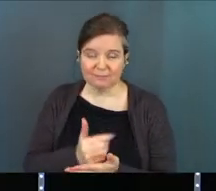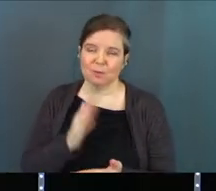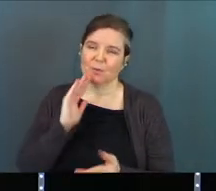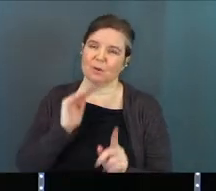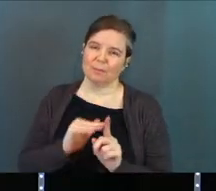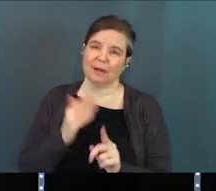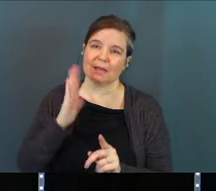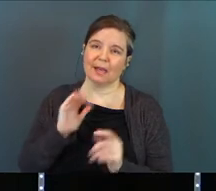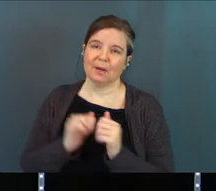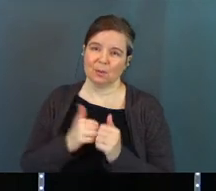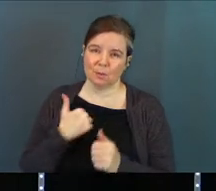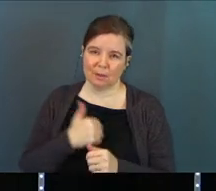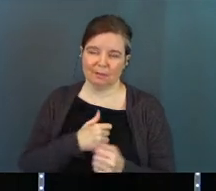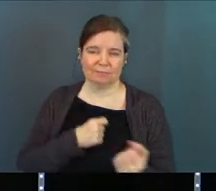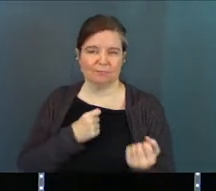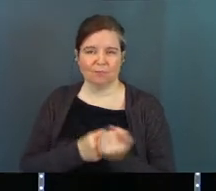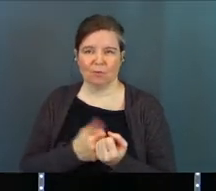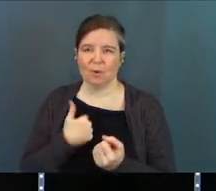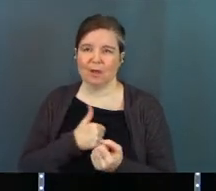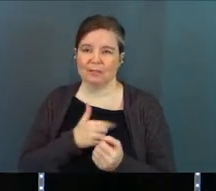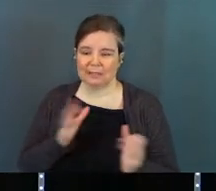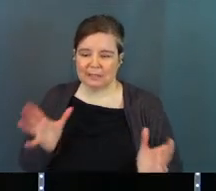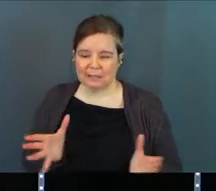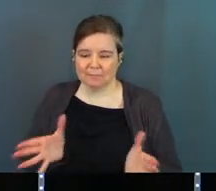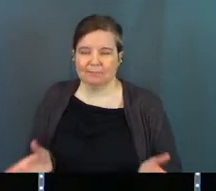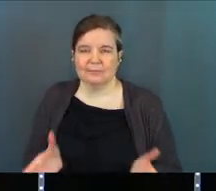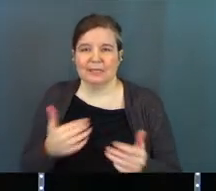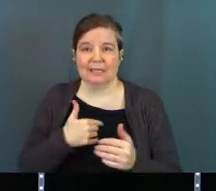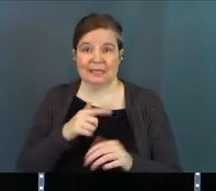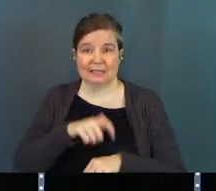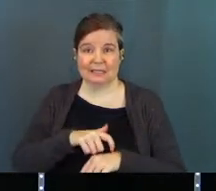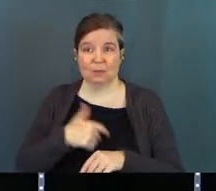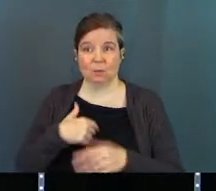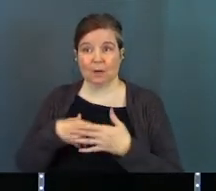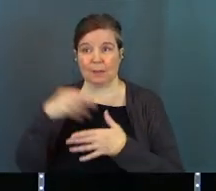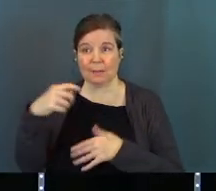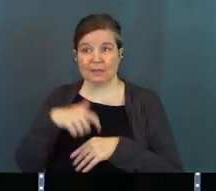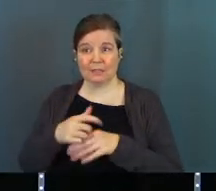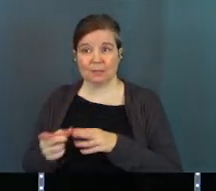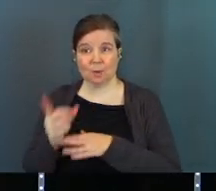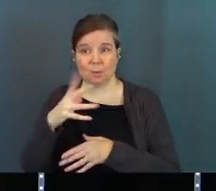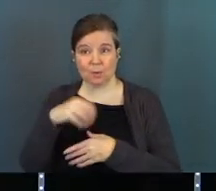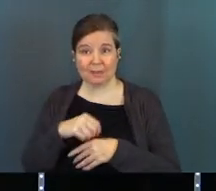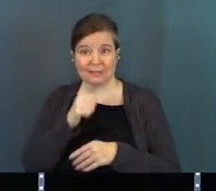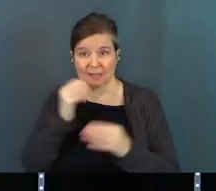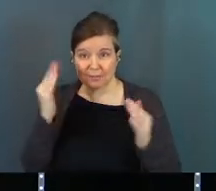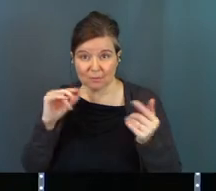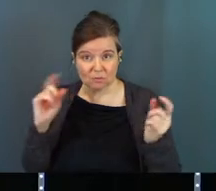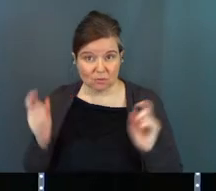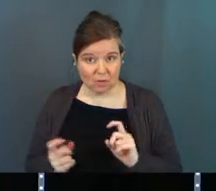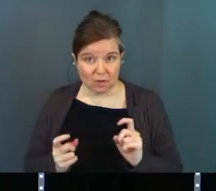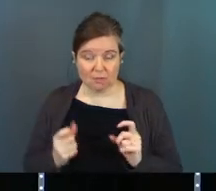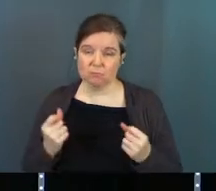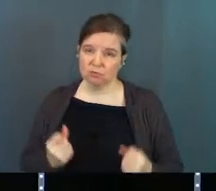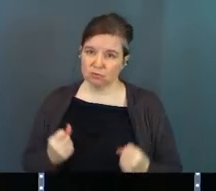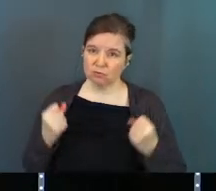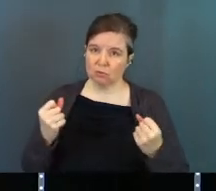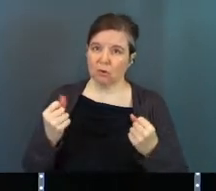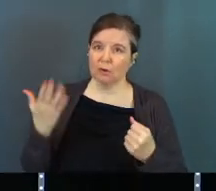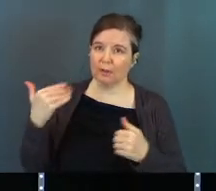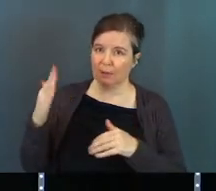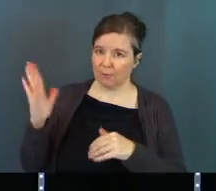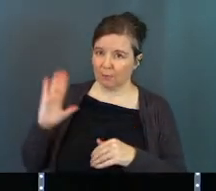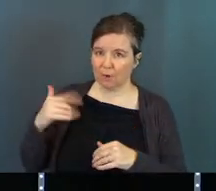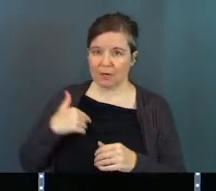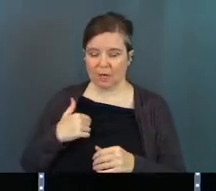of that God is with us, God is for us, and He's building us in this season. We're going to come out of this season, this moment that we're in this unexpected change, stronger than we were